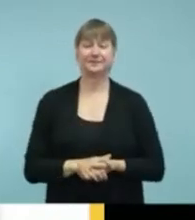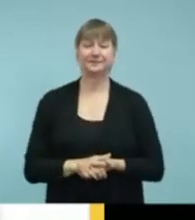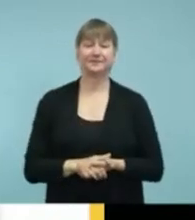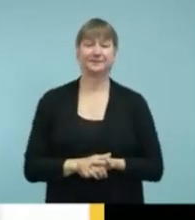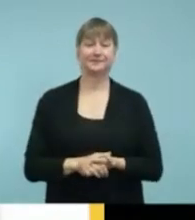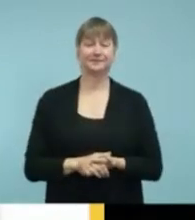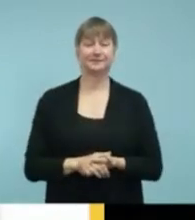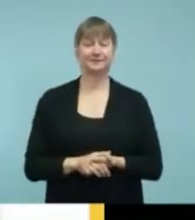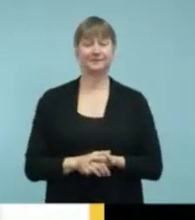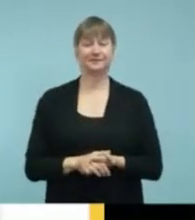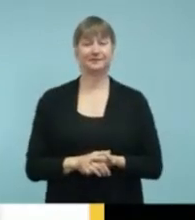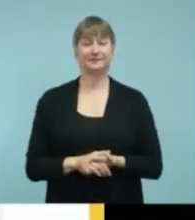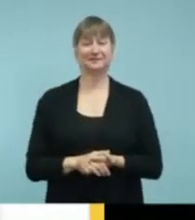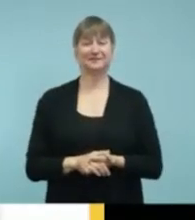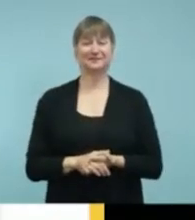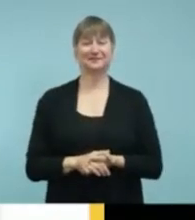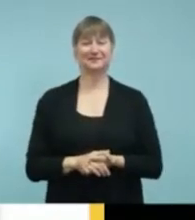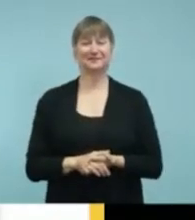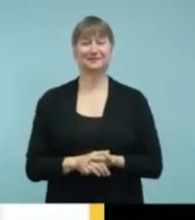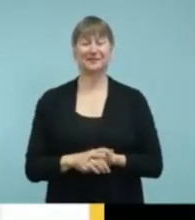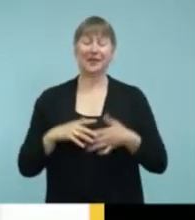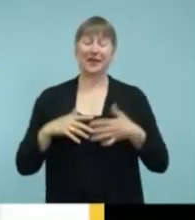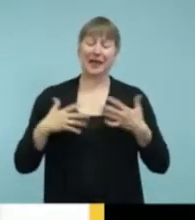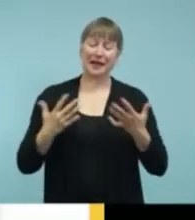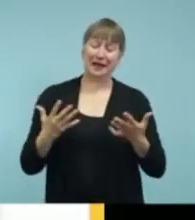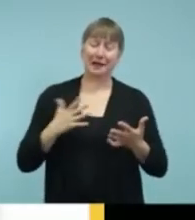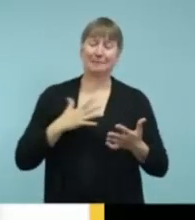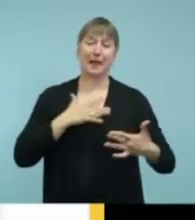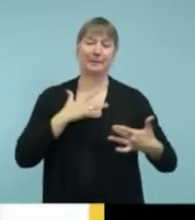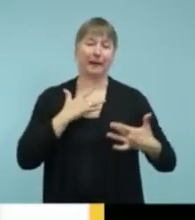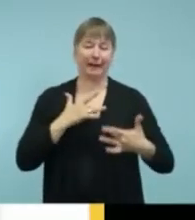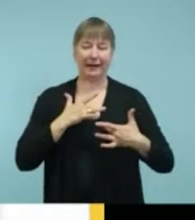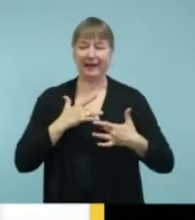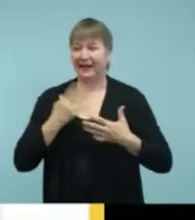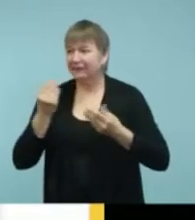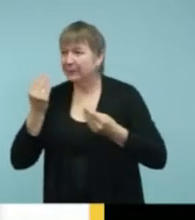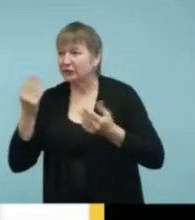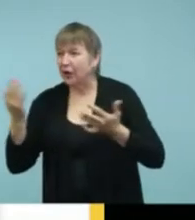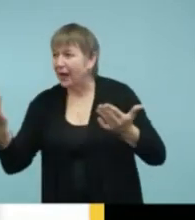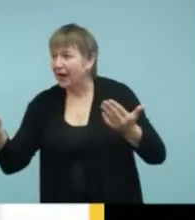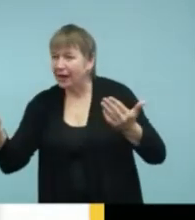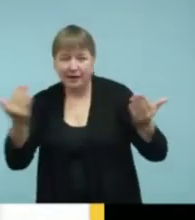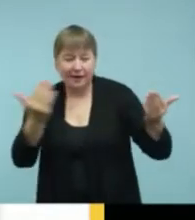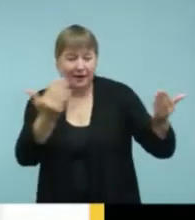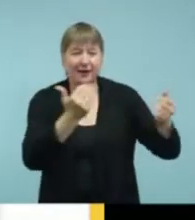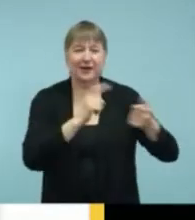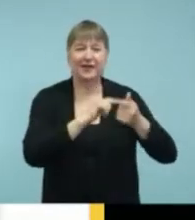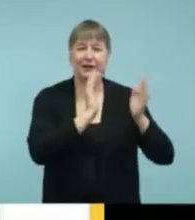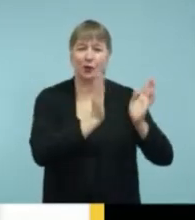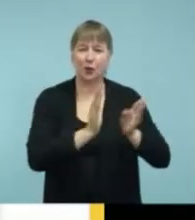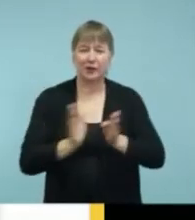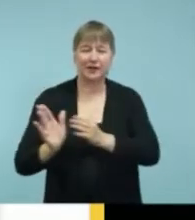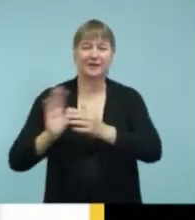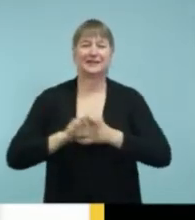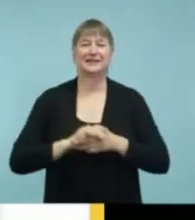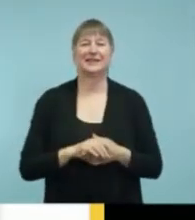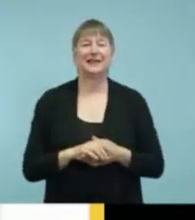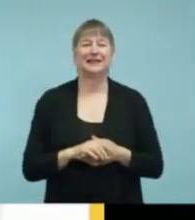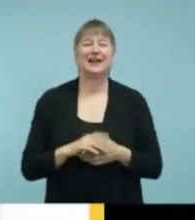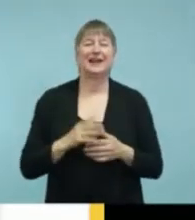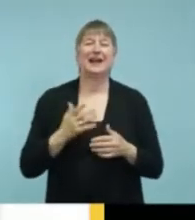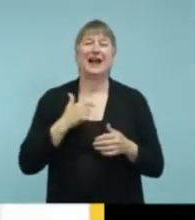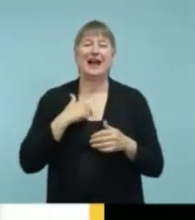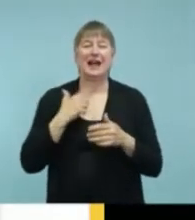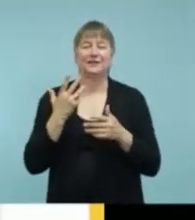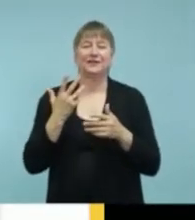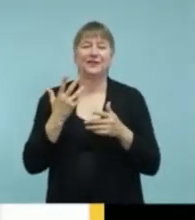Um, again, I have this need to collect information and categorize. So I have a social bookmarking site. And, um, you may